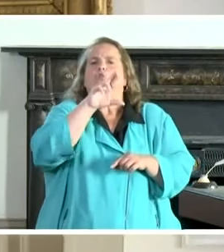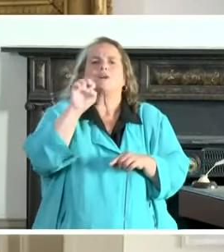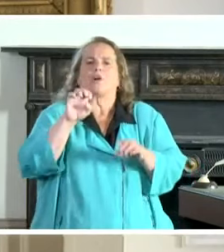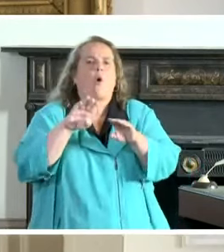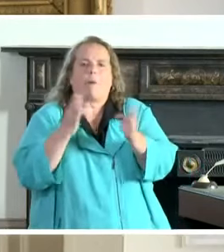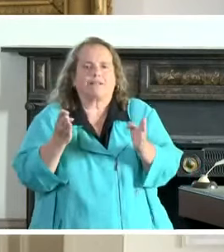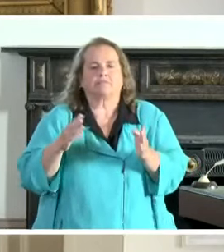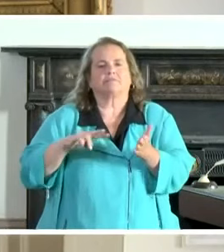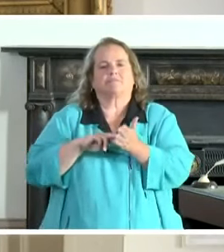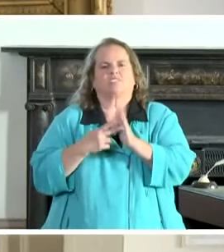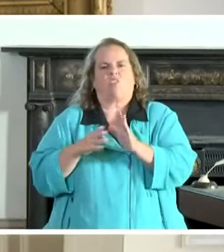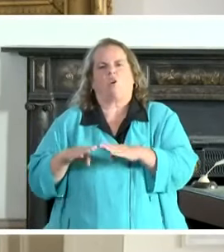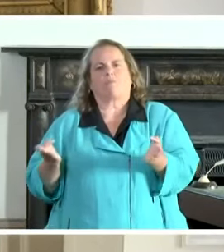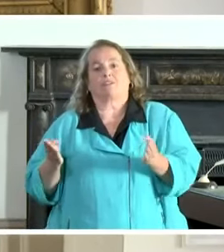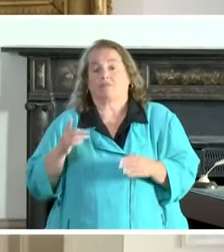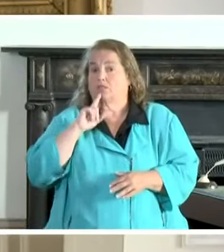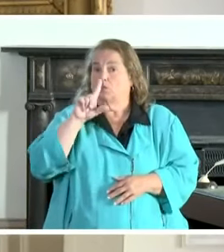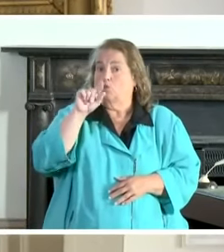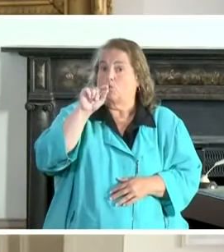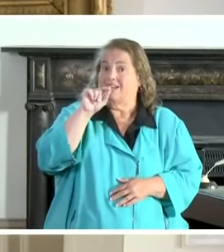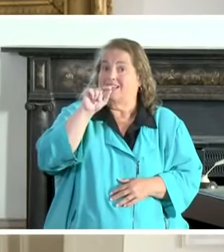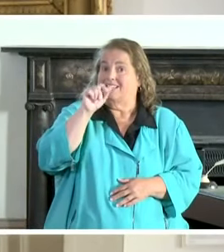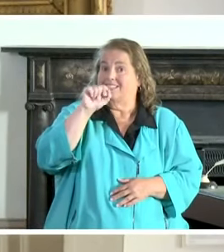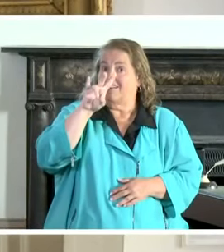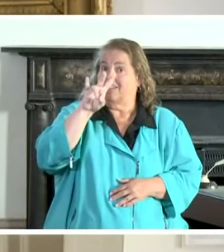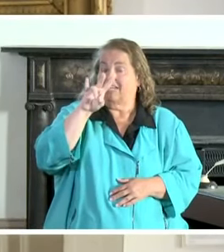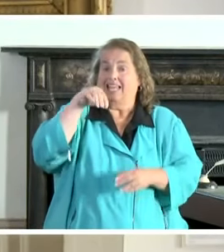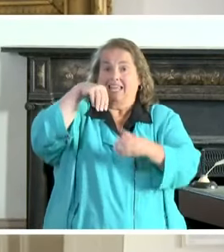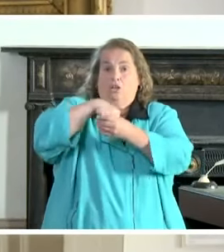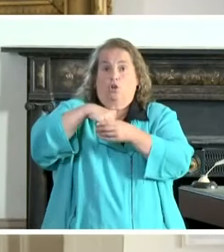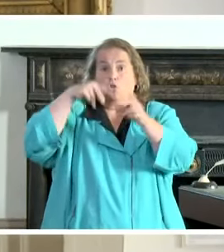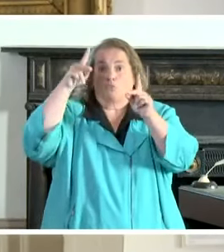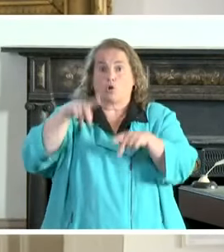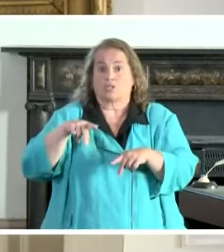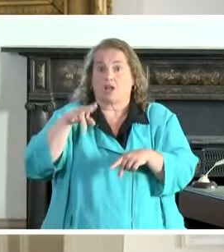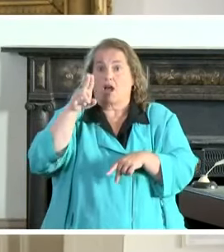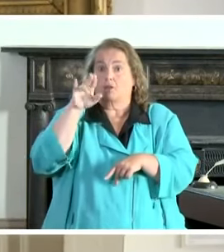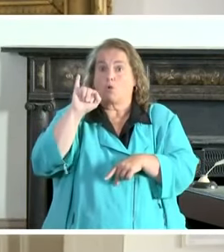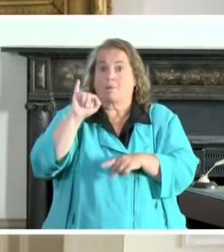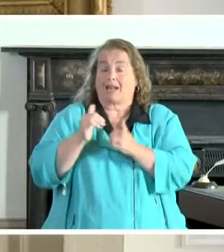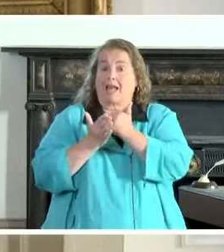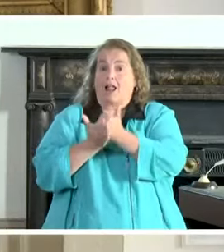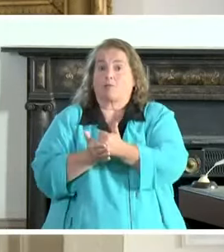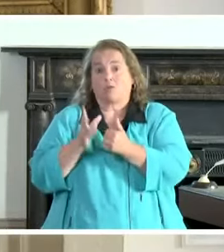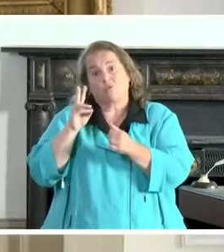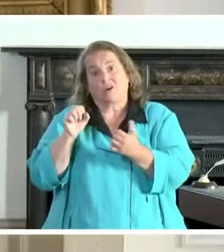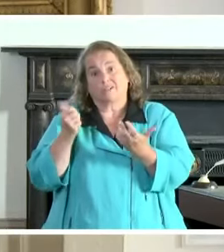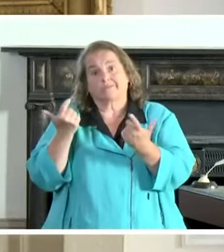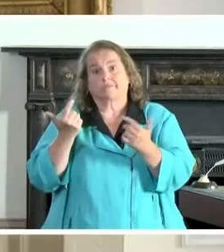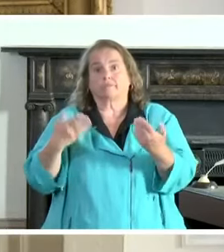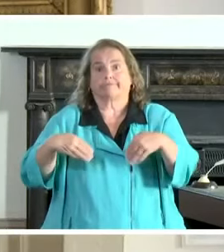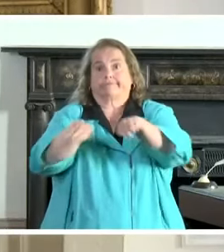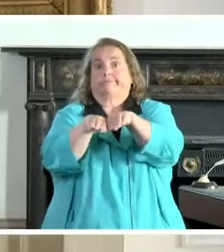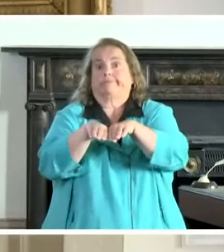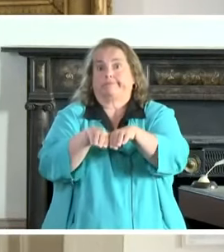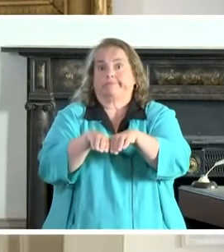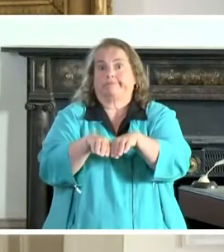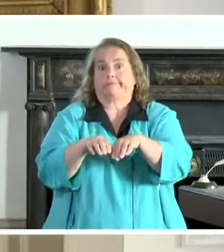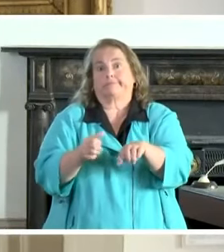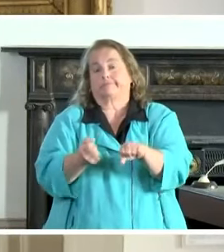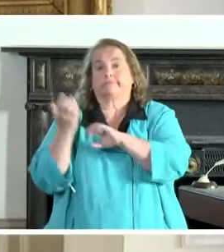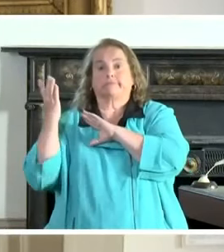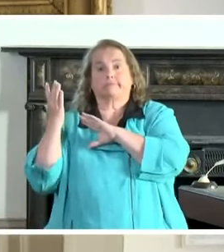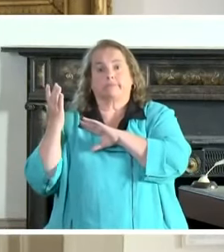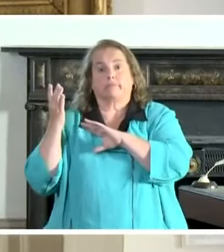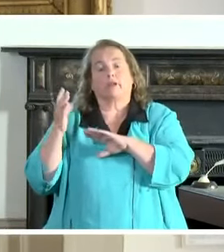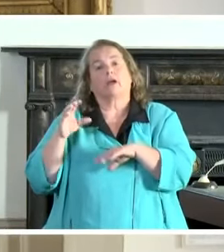open because in 2017 the in-person unemployment help was pretty much eliminated and all moved into a call center.